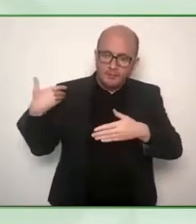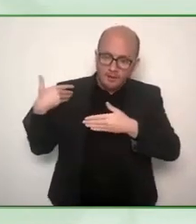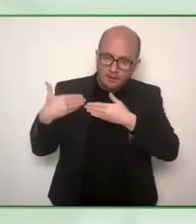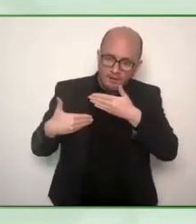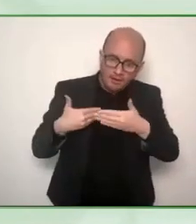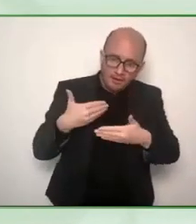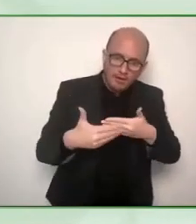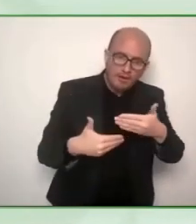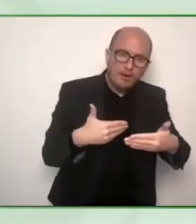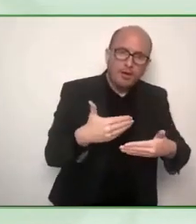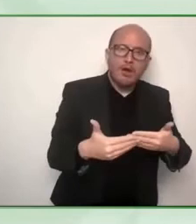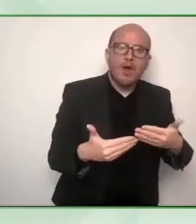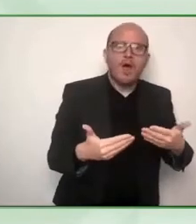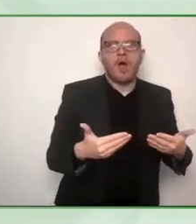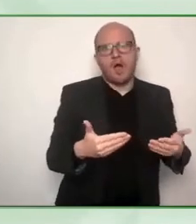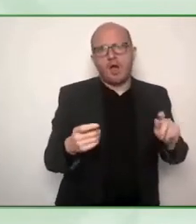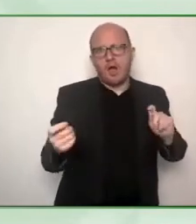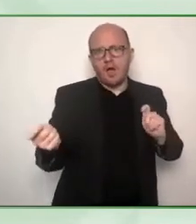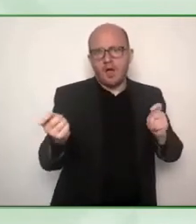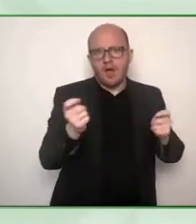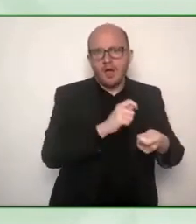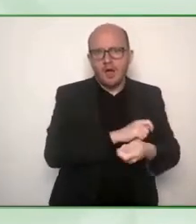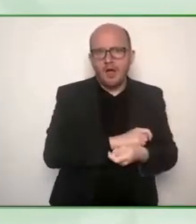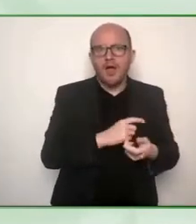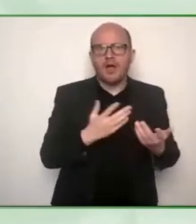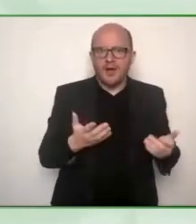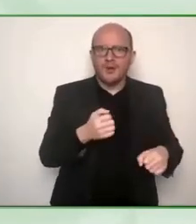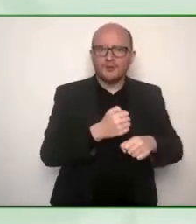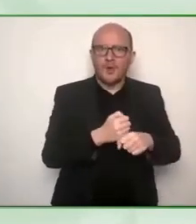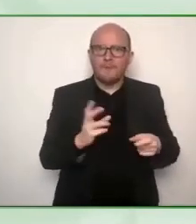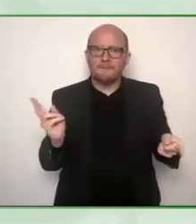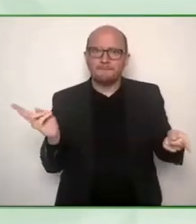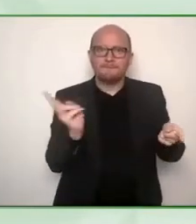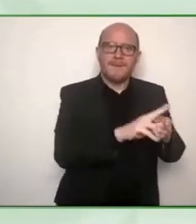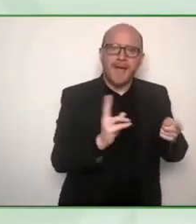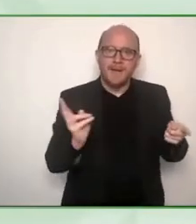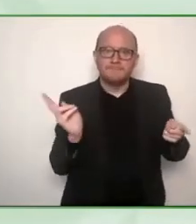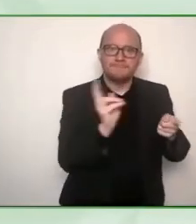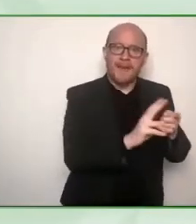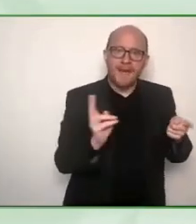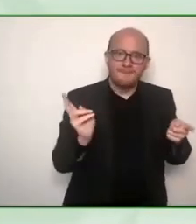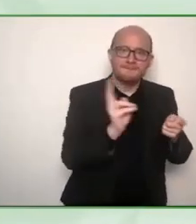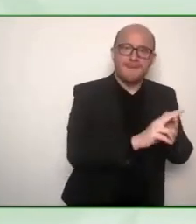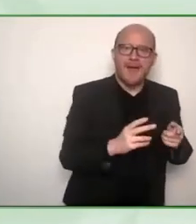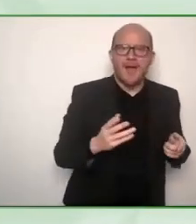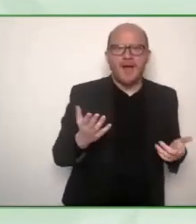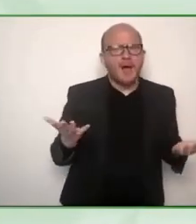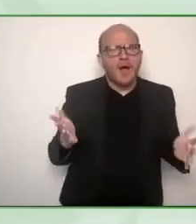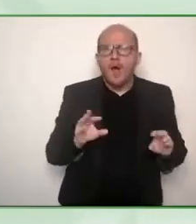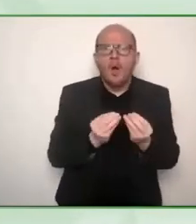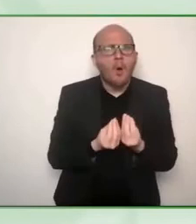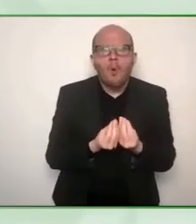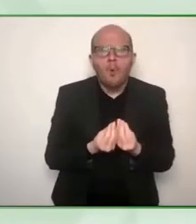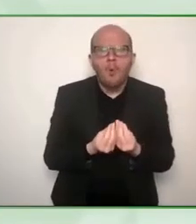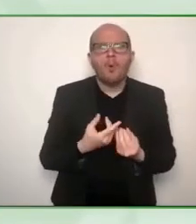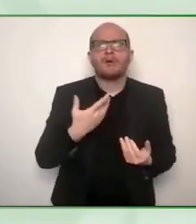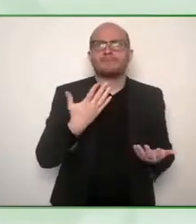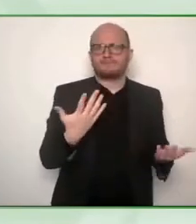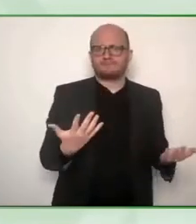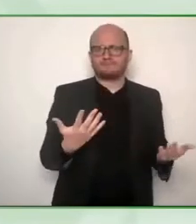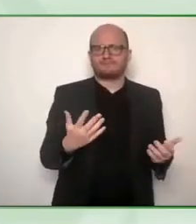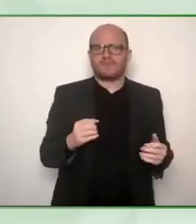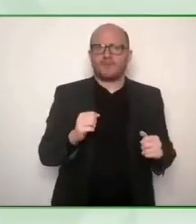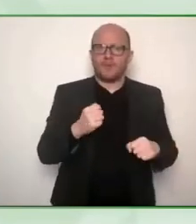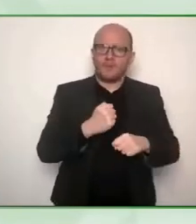dramatic breakthroughs in assistive technology Google and Microsoft and the other companies that have brought a